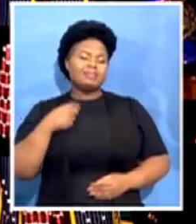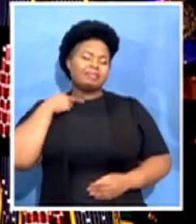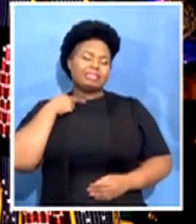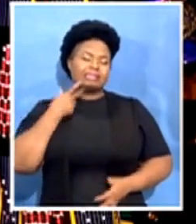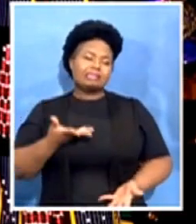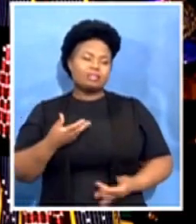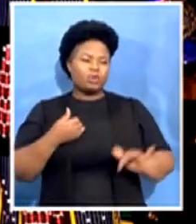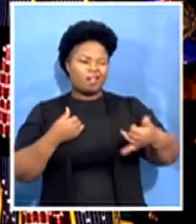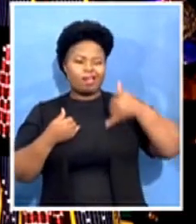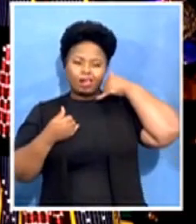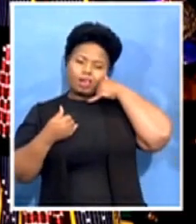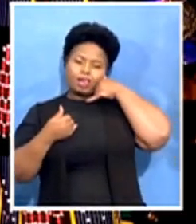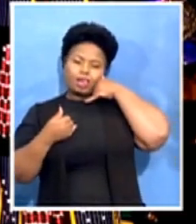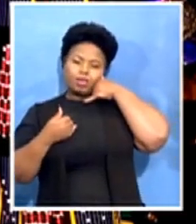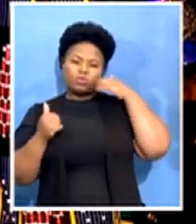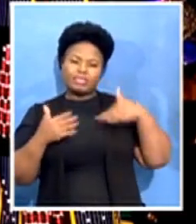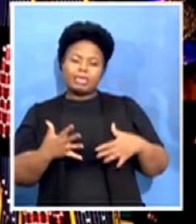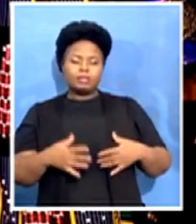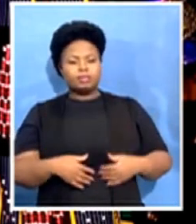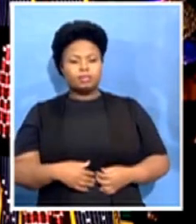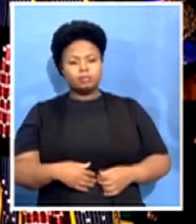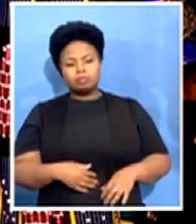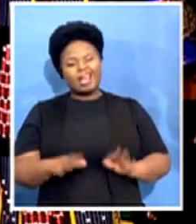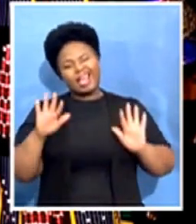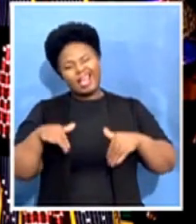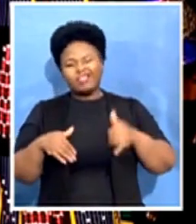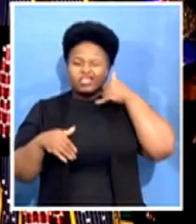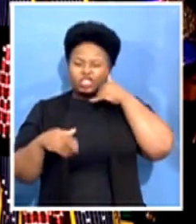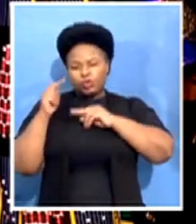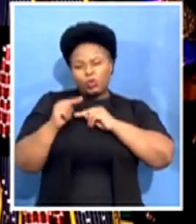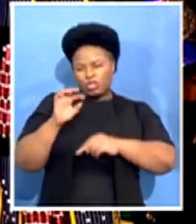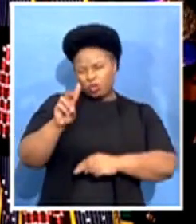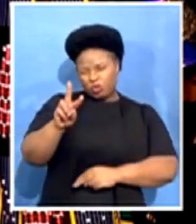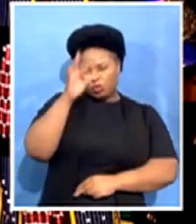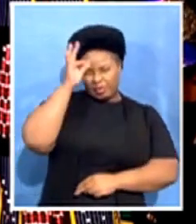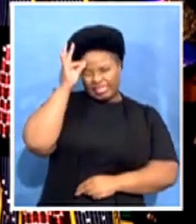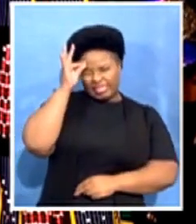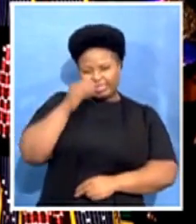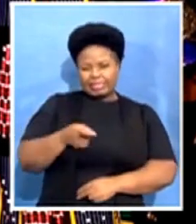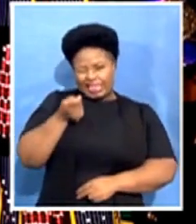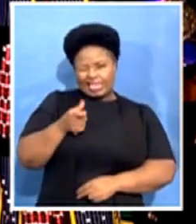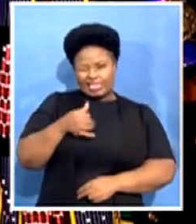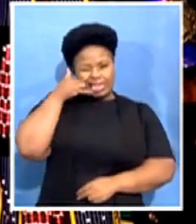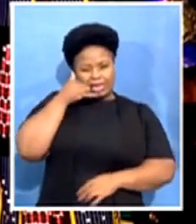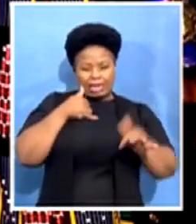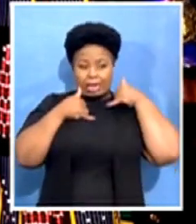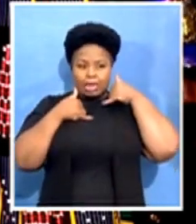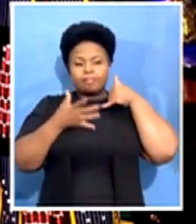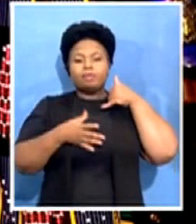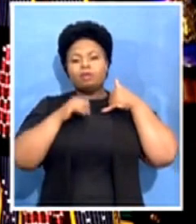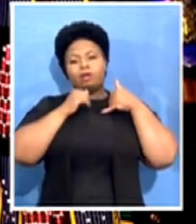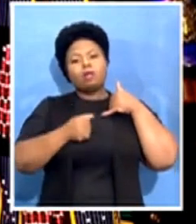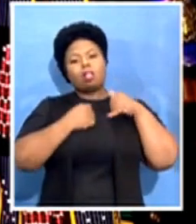like, no, just two minutes or a few minutes which end up an hour or more